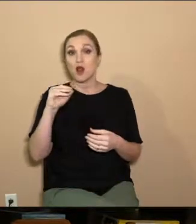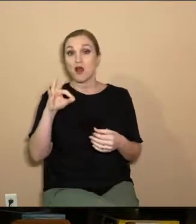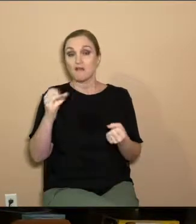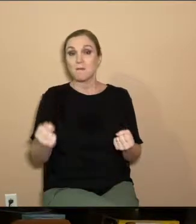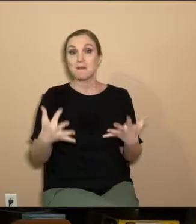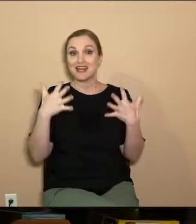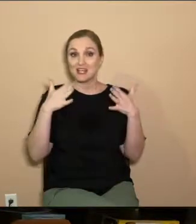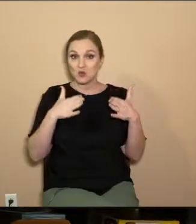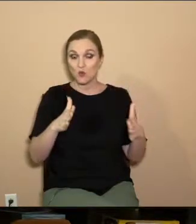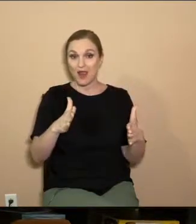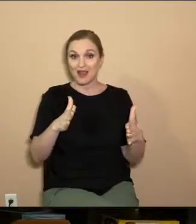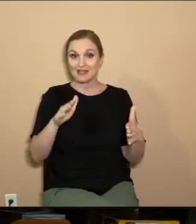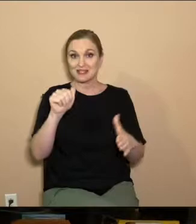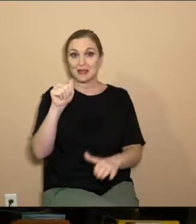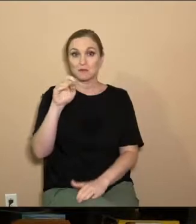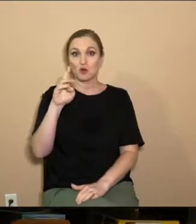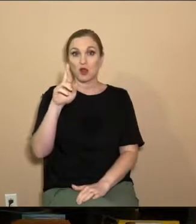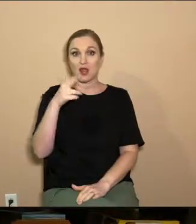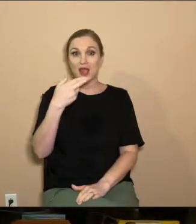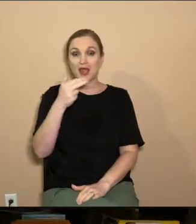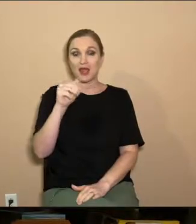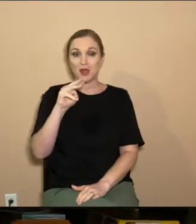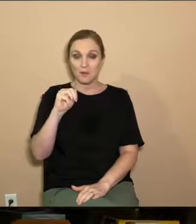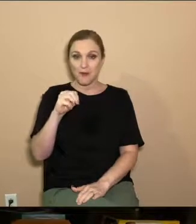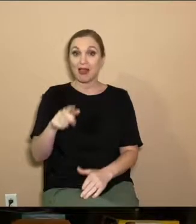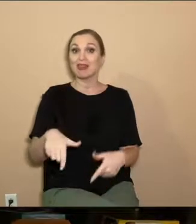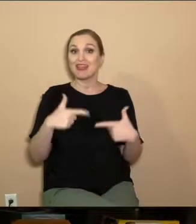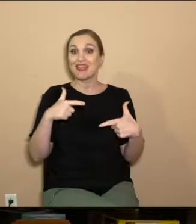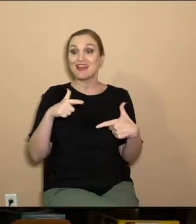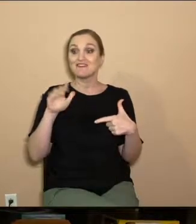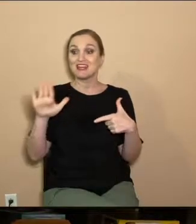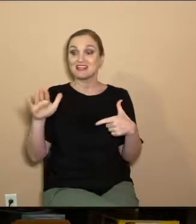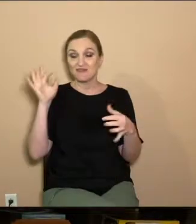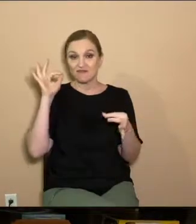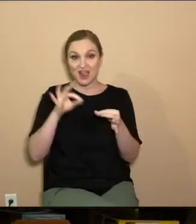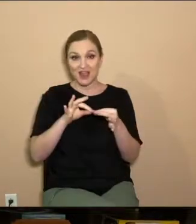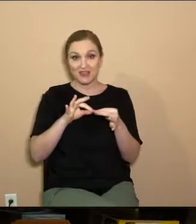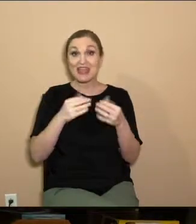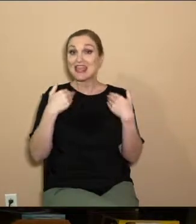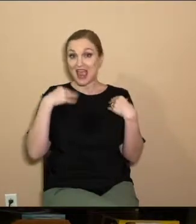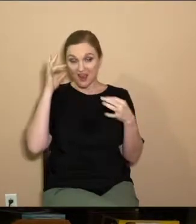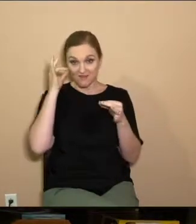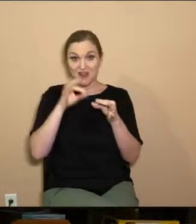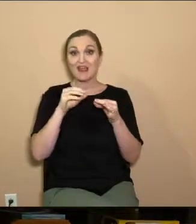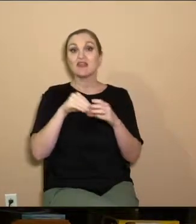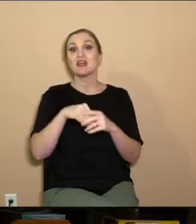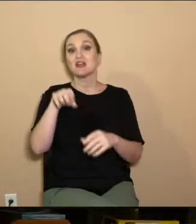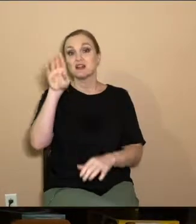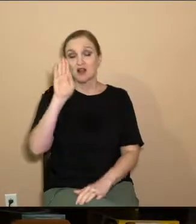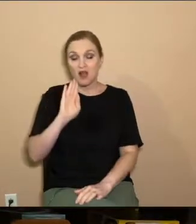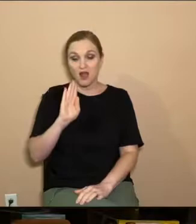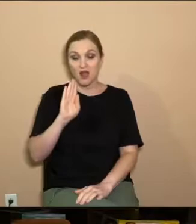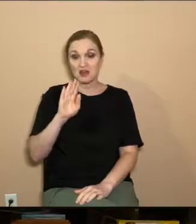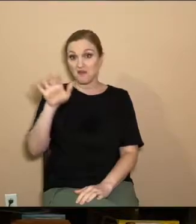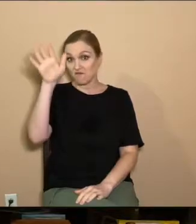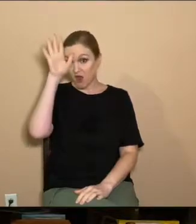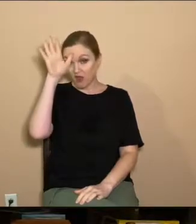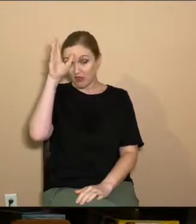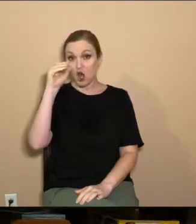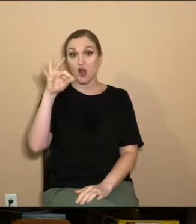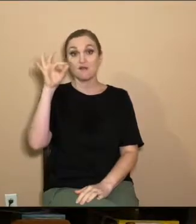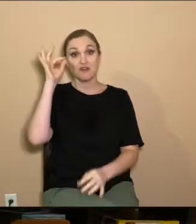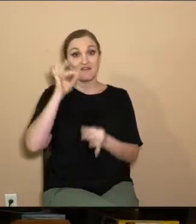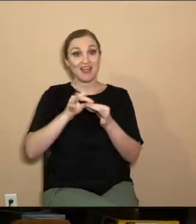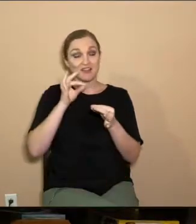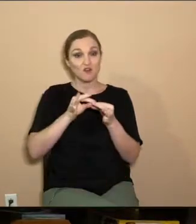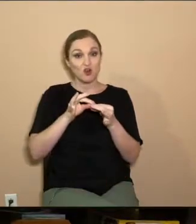ways in which Abraham lived out his faith, where he had faith in God. He's the father of the faithful, but